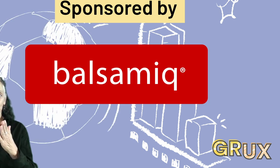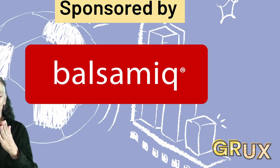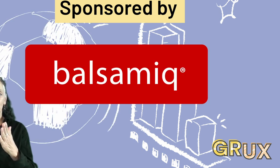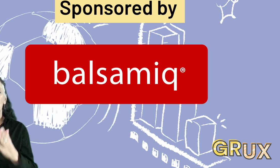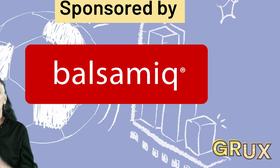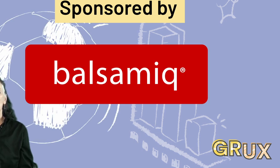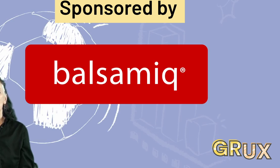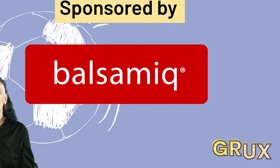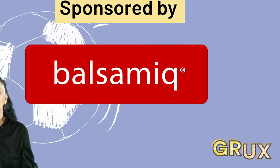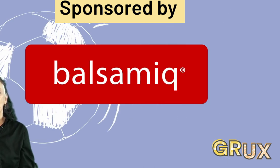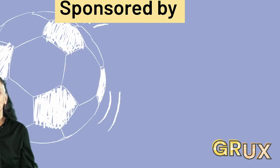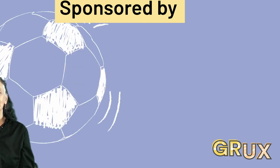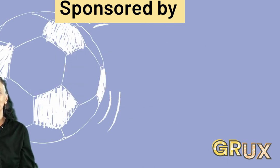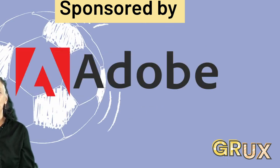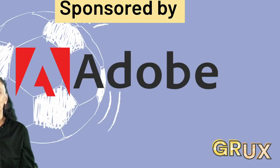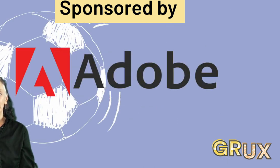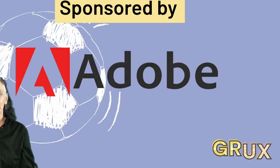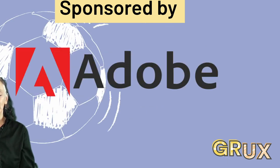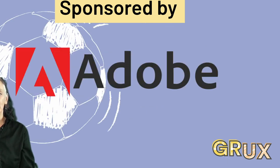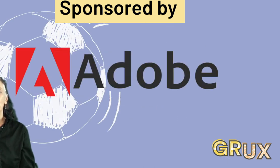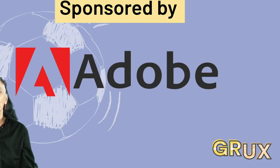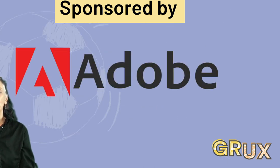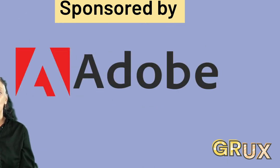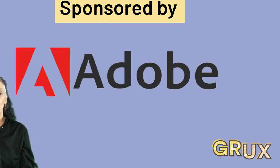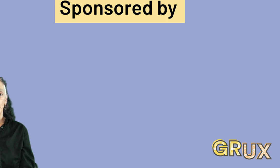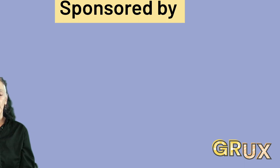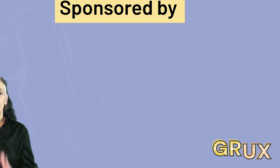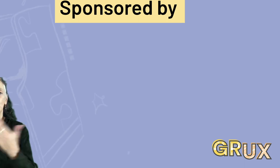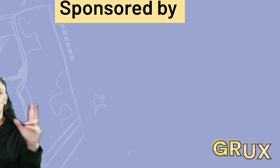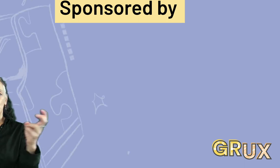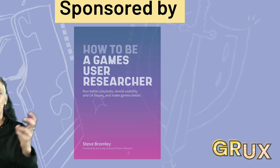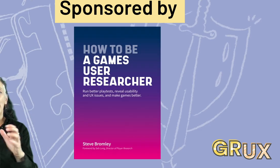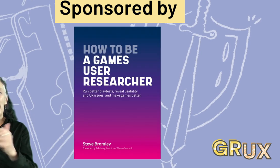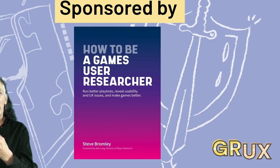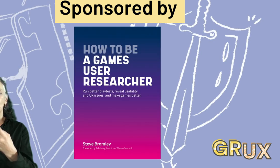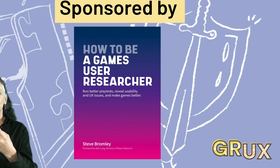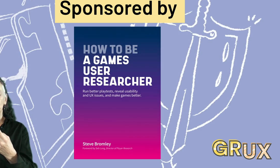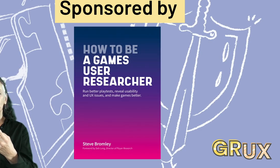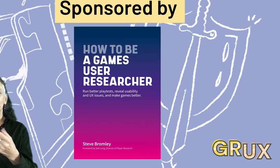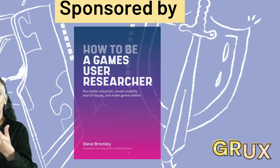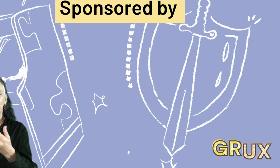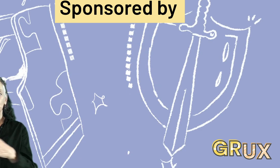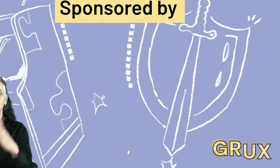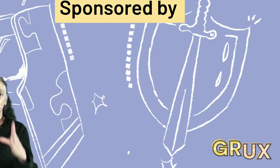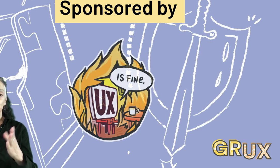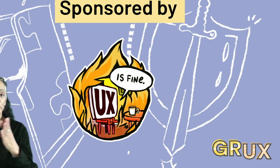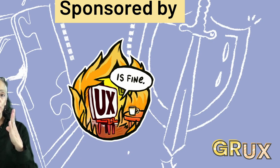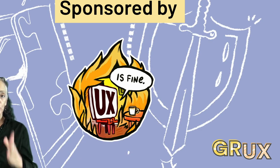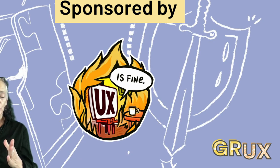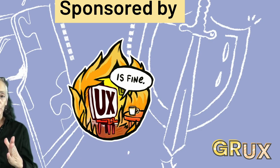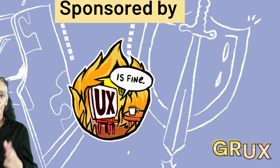Balsamic, Adobe, the book, How to Be a Games User Researcher,